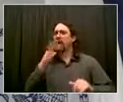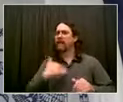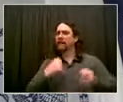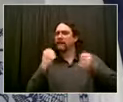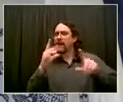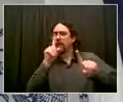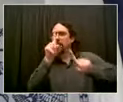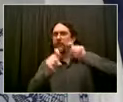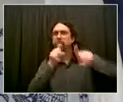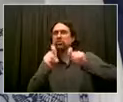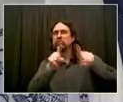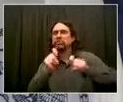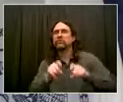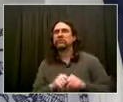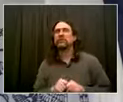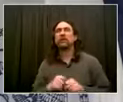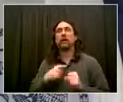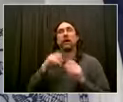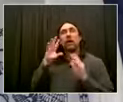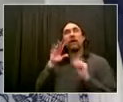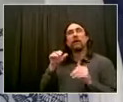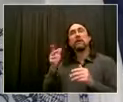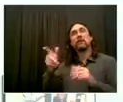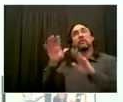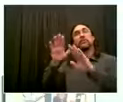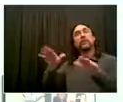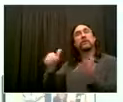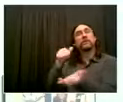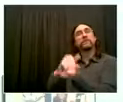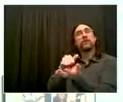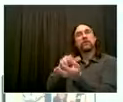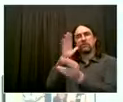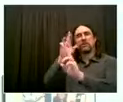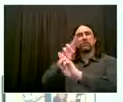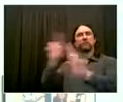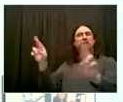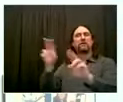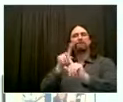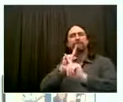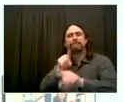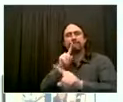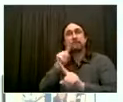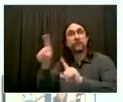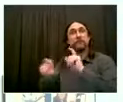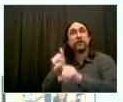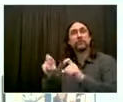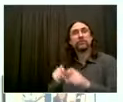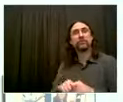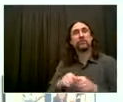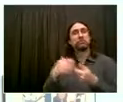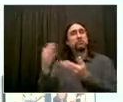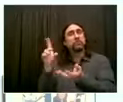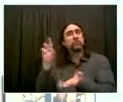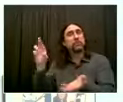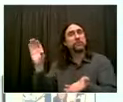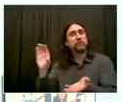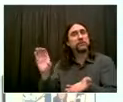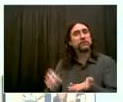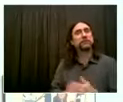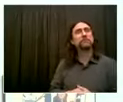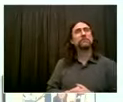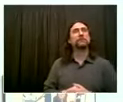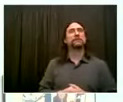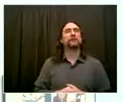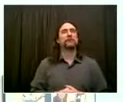Yes, sir. Thank you. We have a three-pronged plan that is ready to go as soon as we hear about the green light